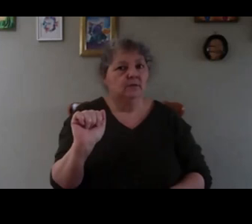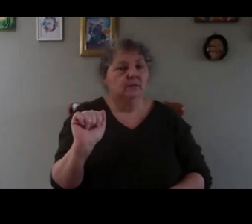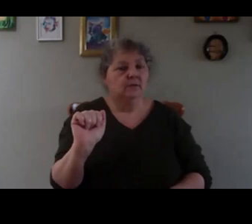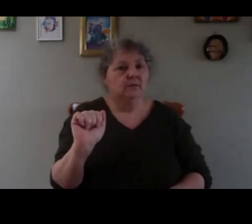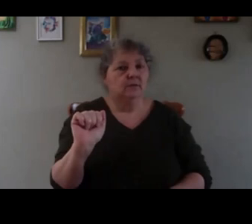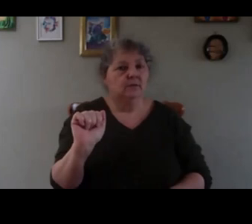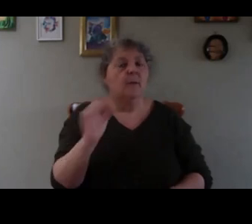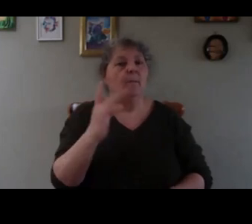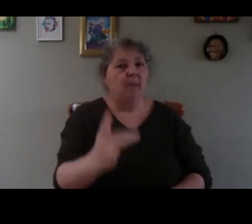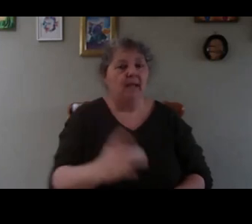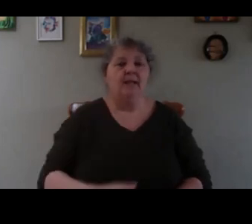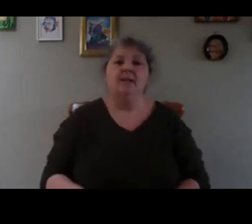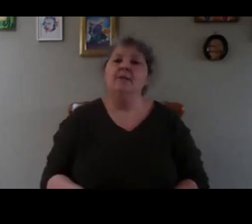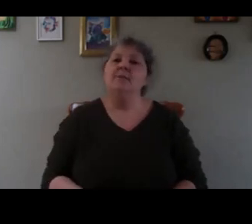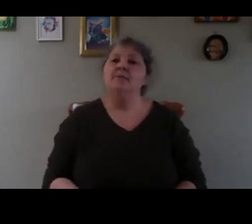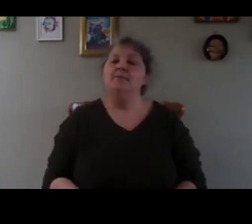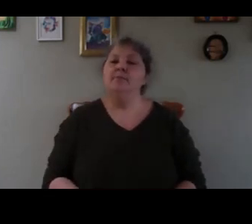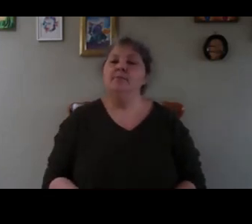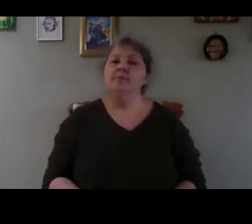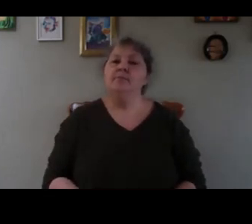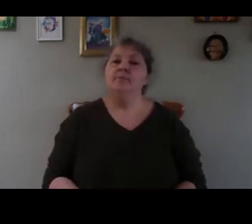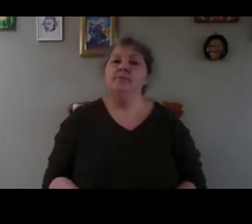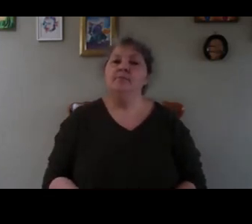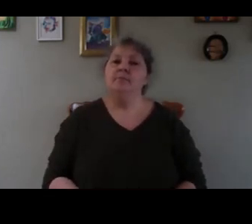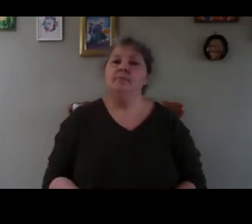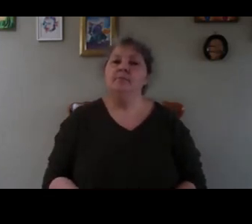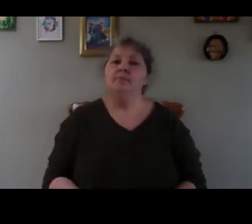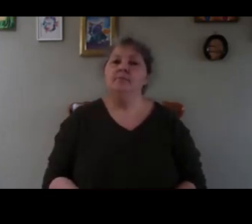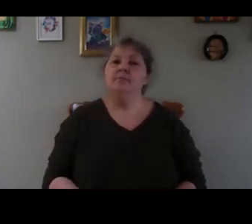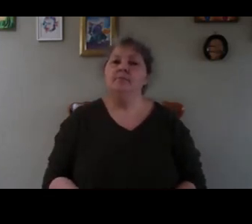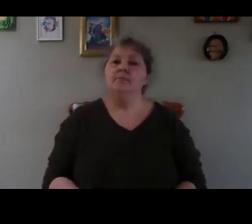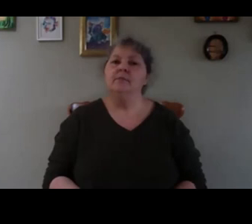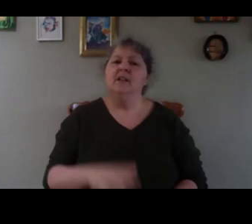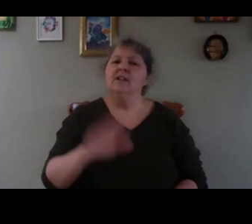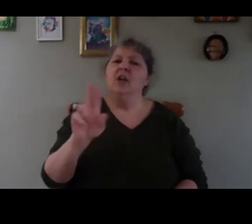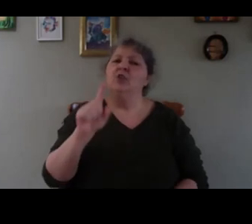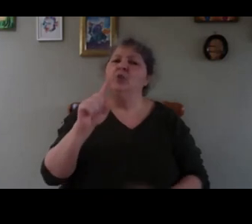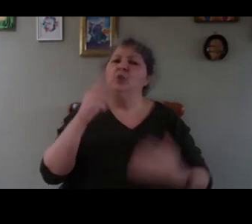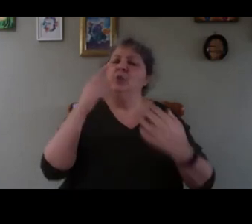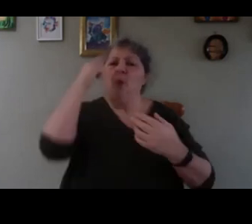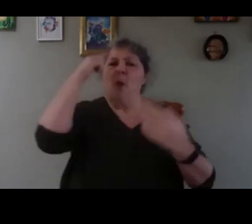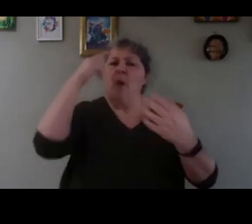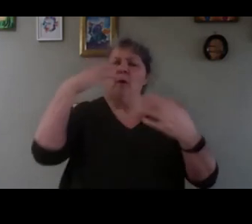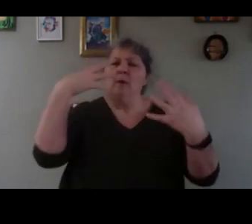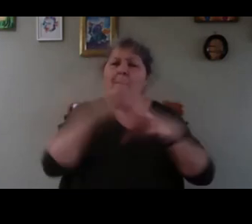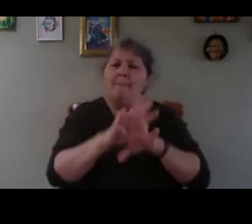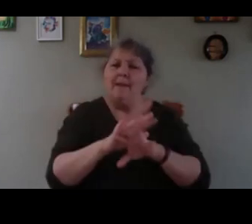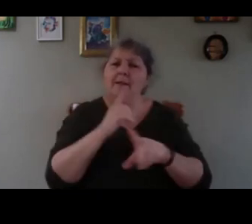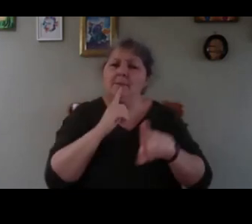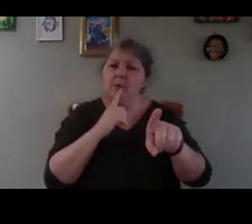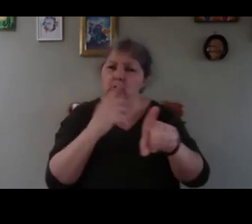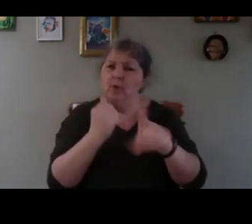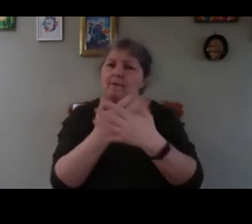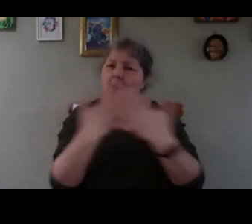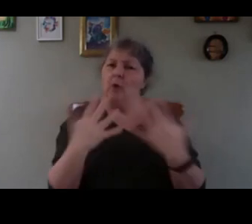okay something don't want to be too complicated but guarding is quite not complex but you have a lot of things to